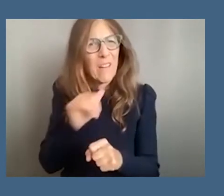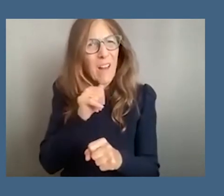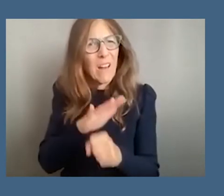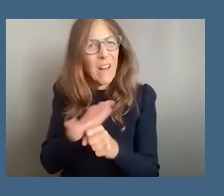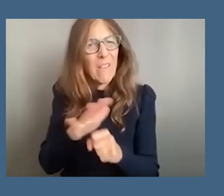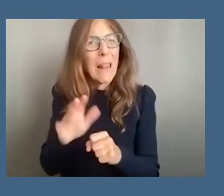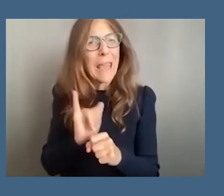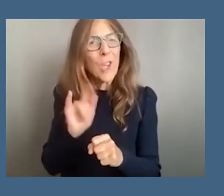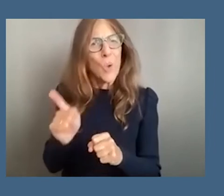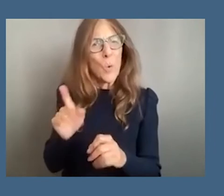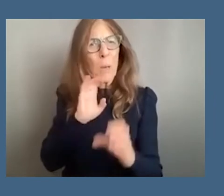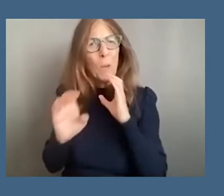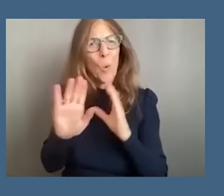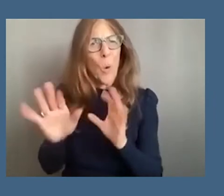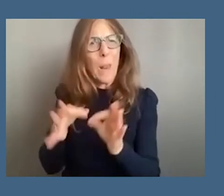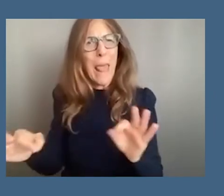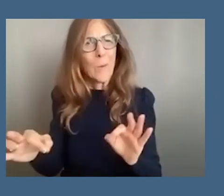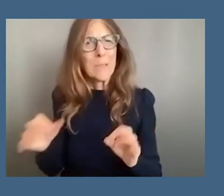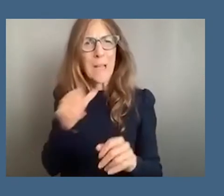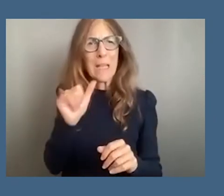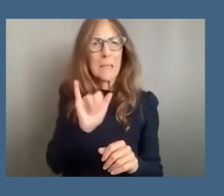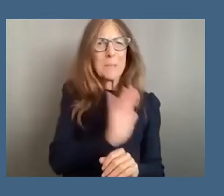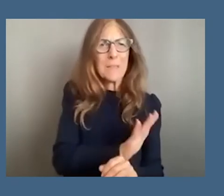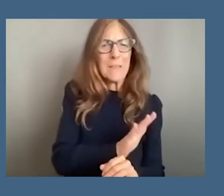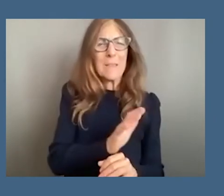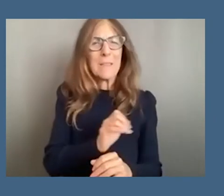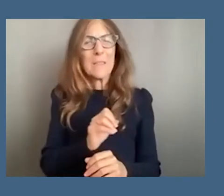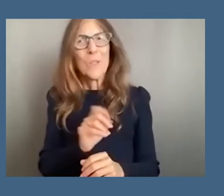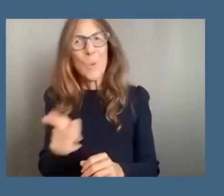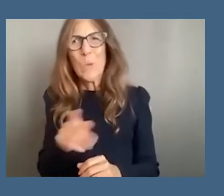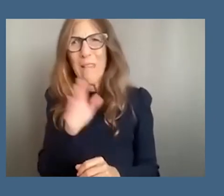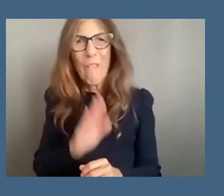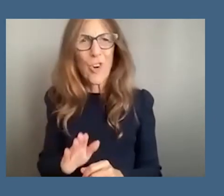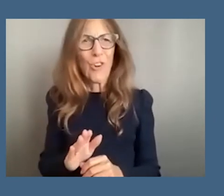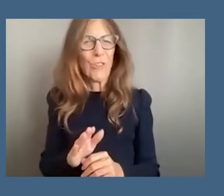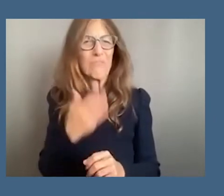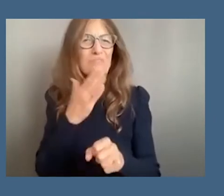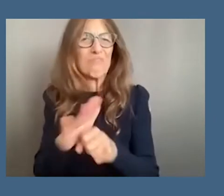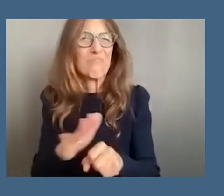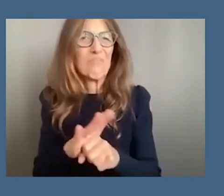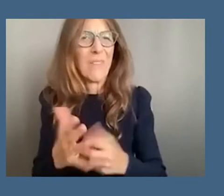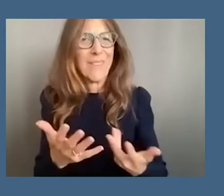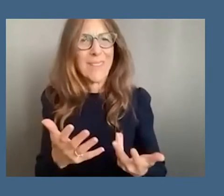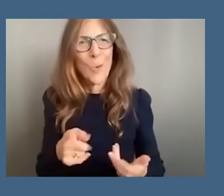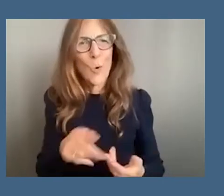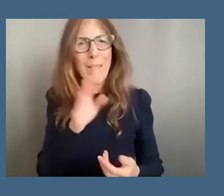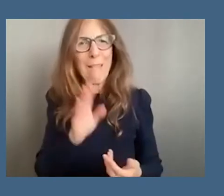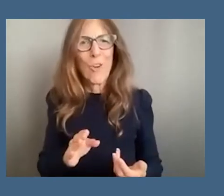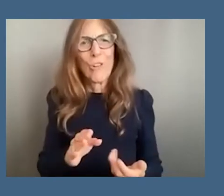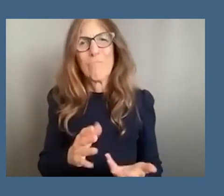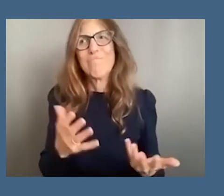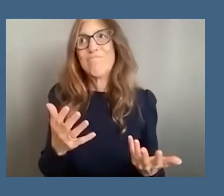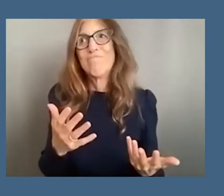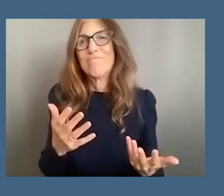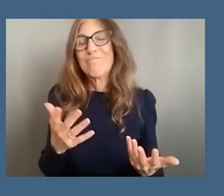language that is other than yours you are never authentic enough you are never good enough you are and